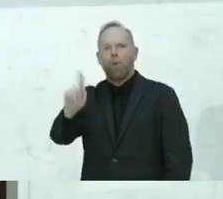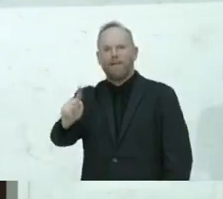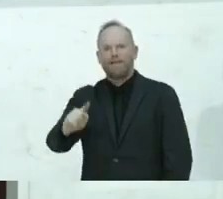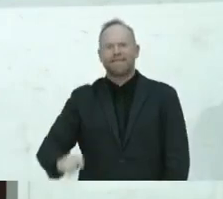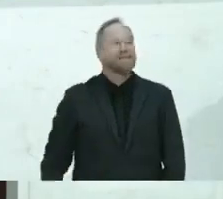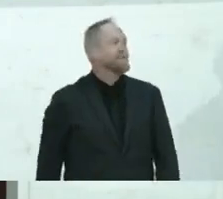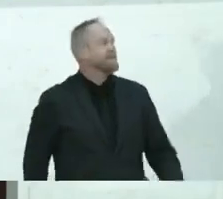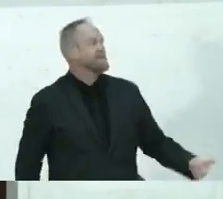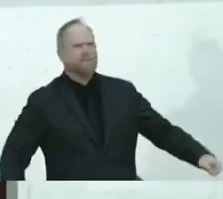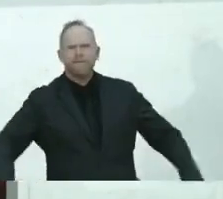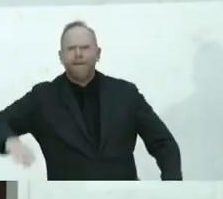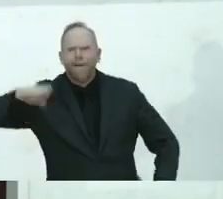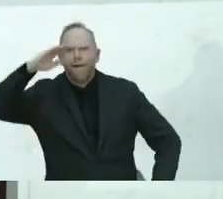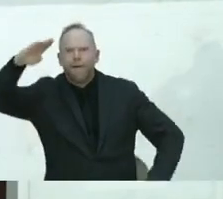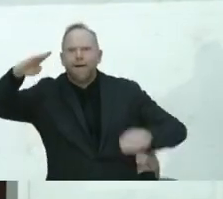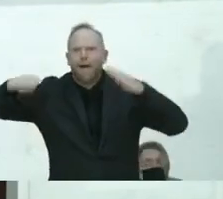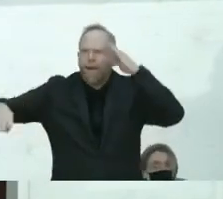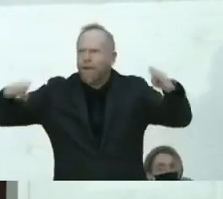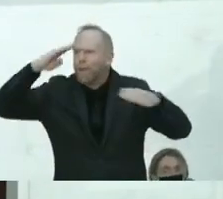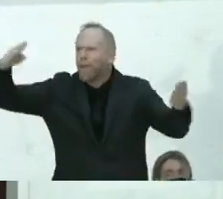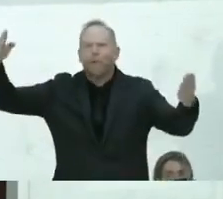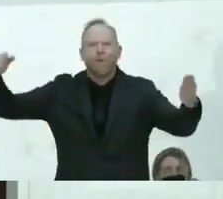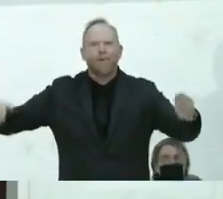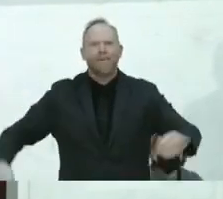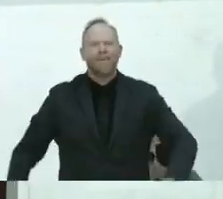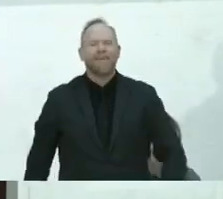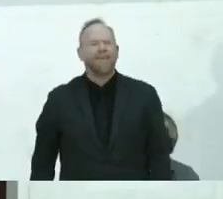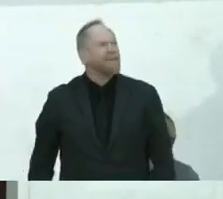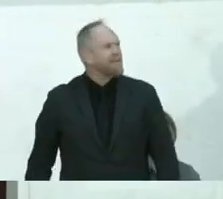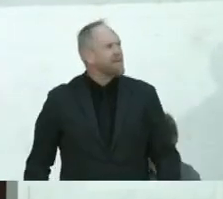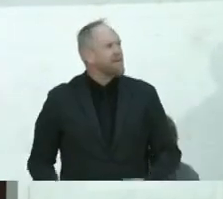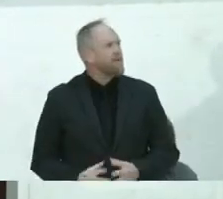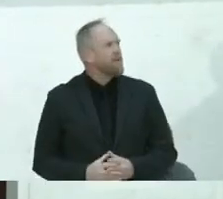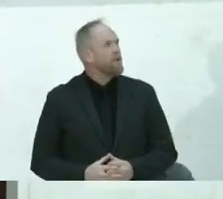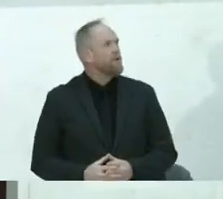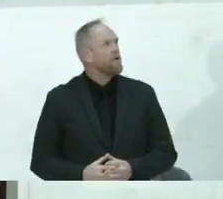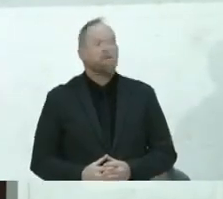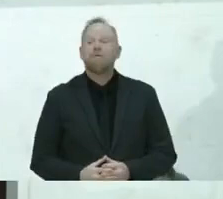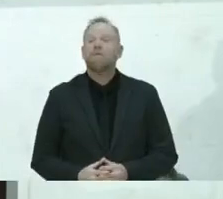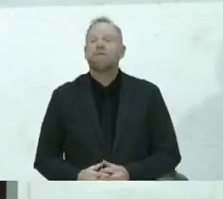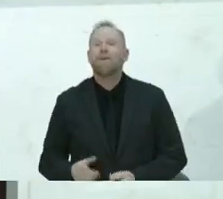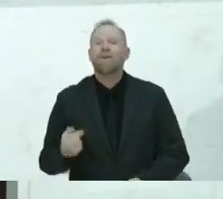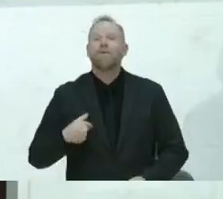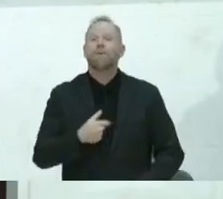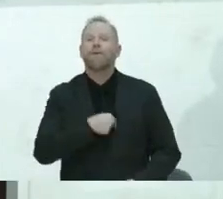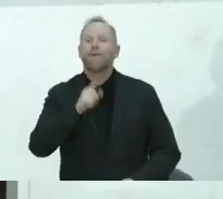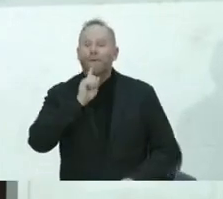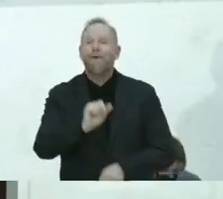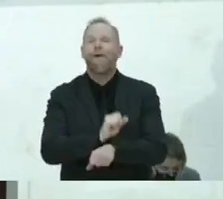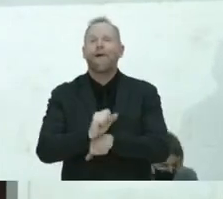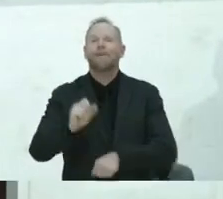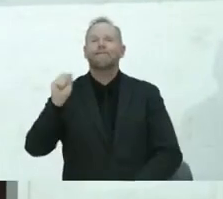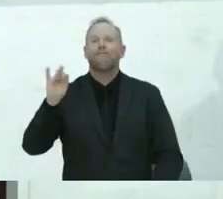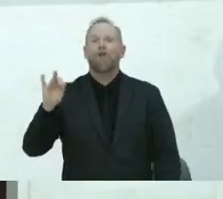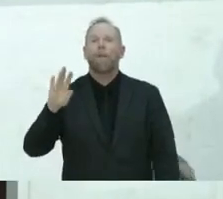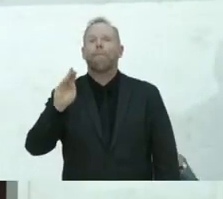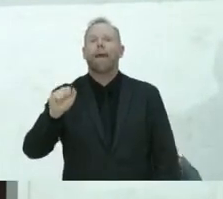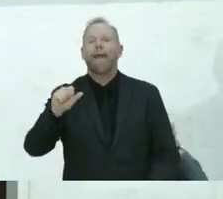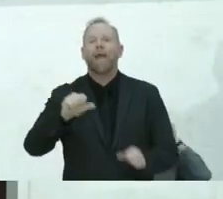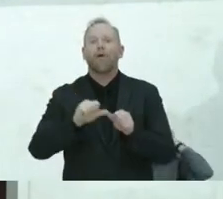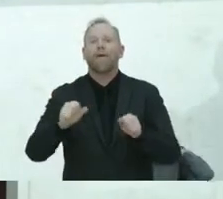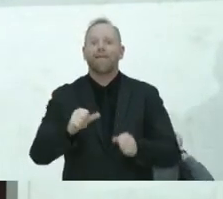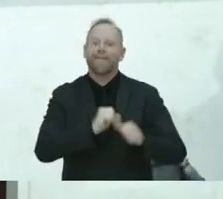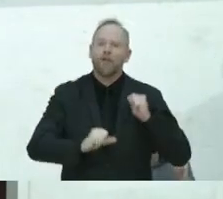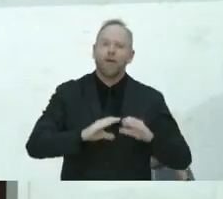Hello, hello, hello. Yes, we are San Francisco Bay Area Theater Company, SFBACA. I'm Rodney Earl